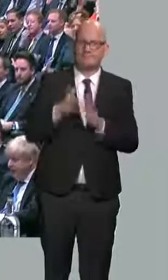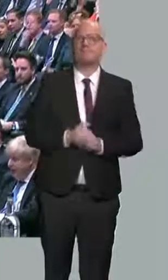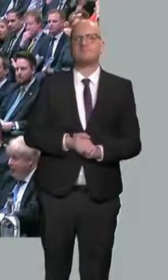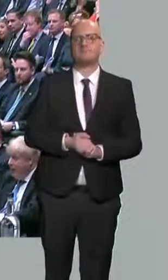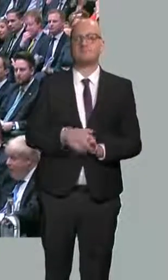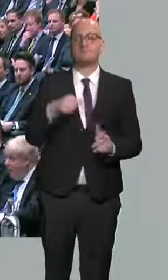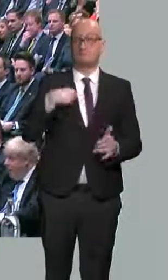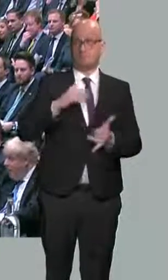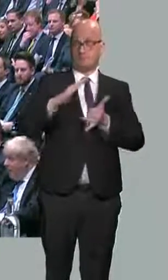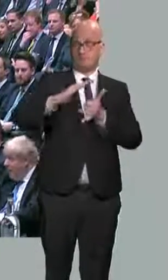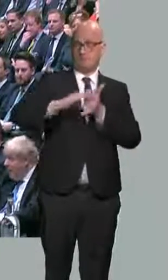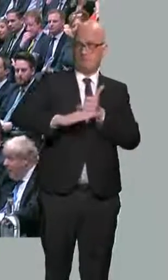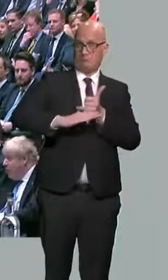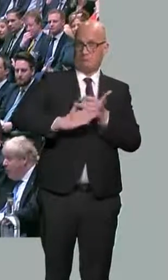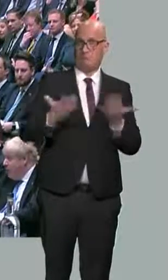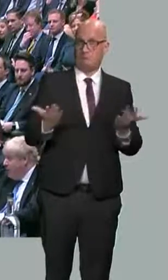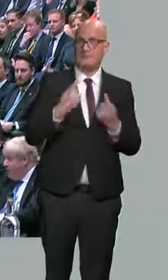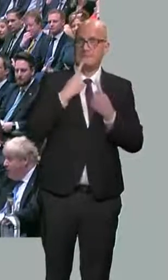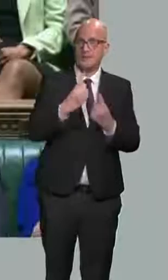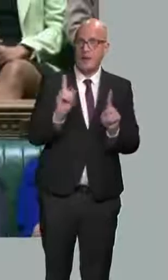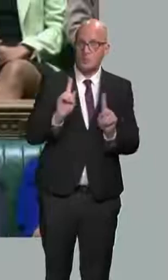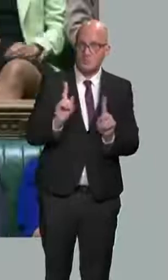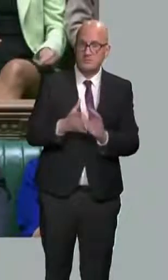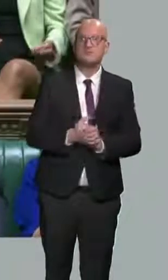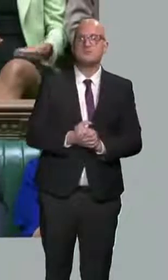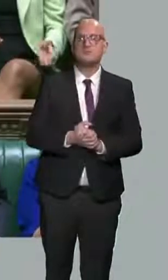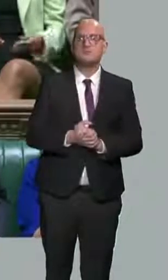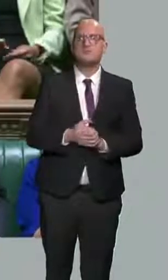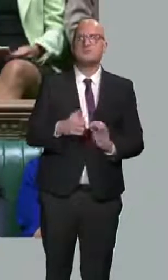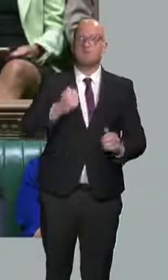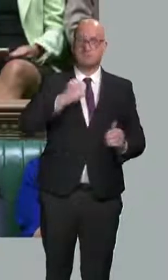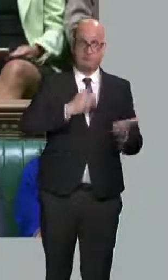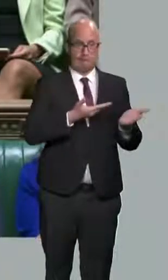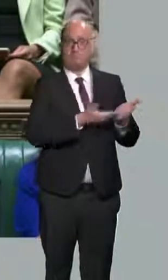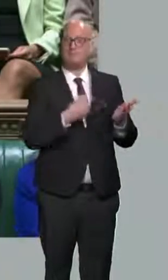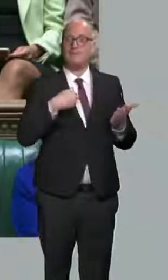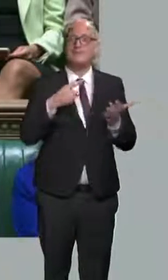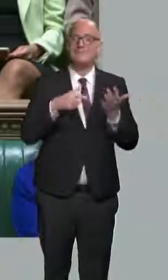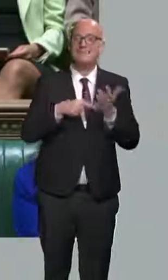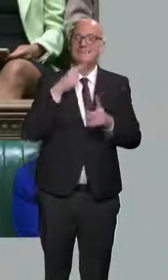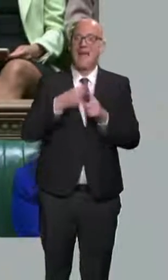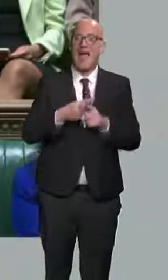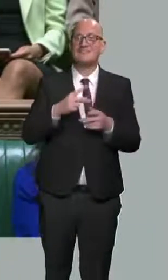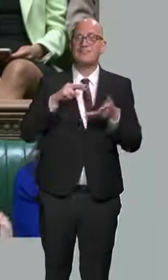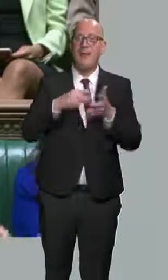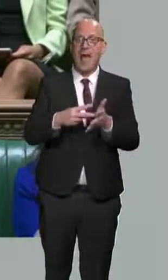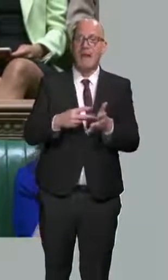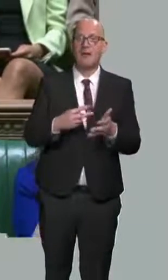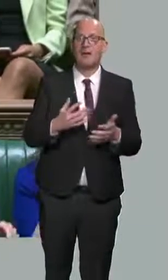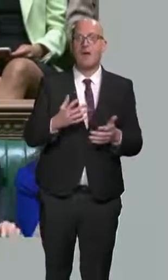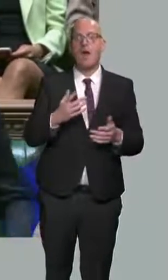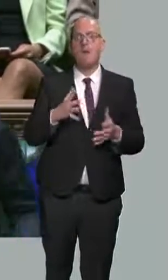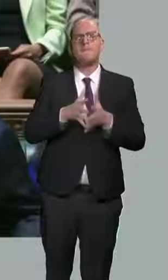let me end by simply saying this. My tax plan delivers the biggest net cut to